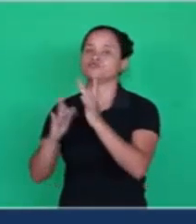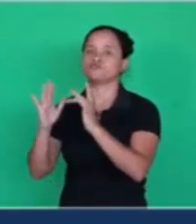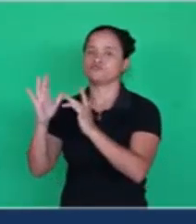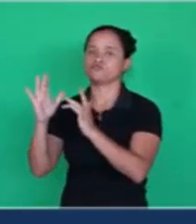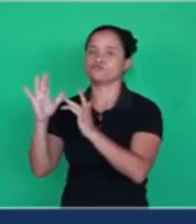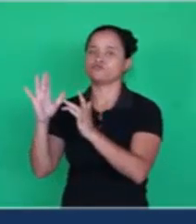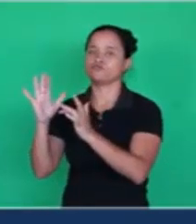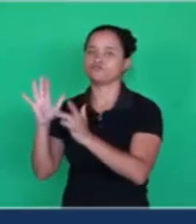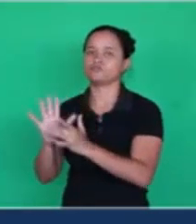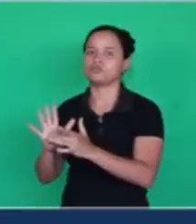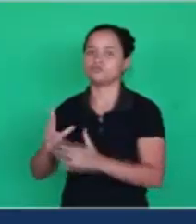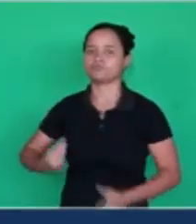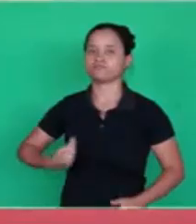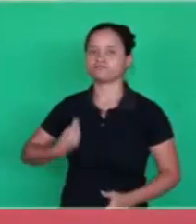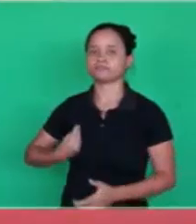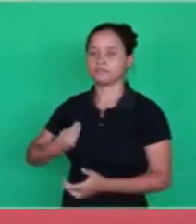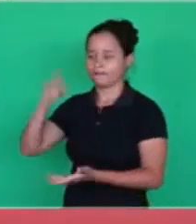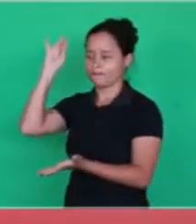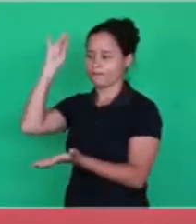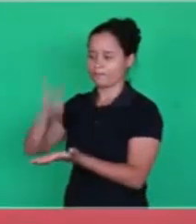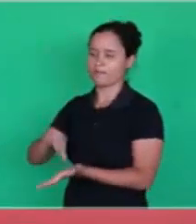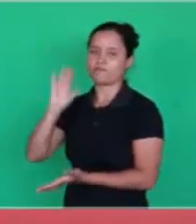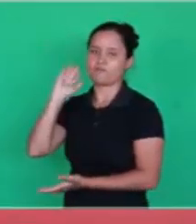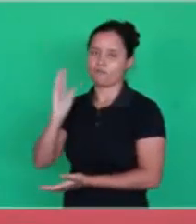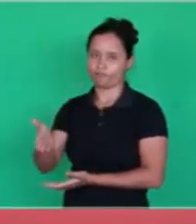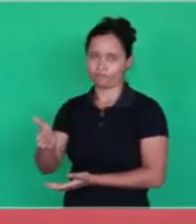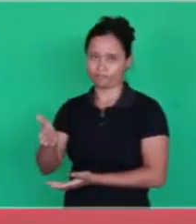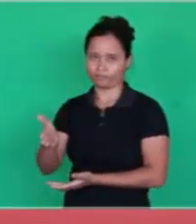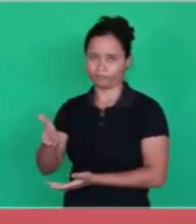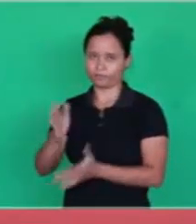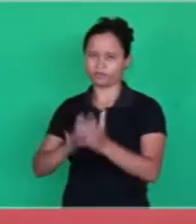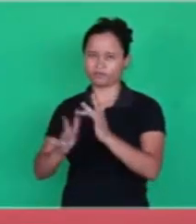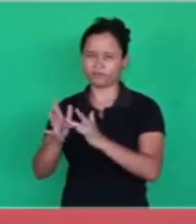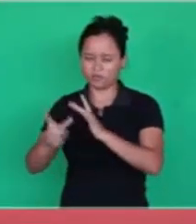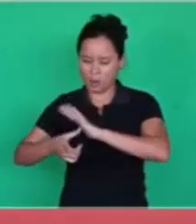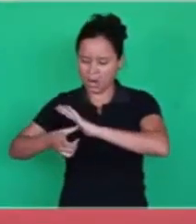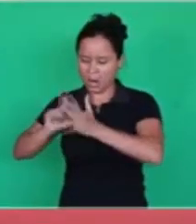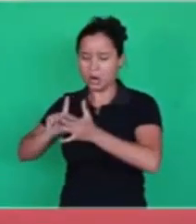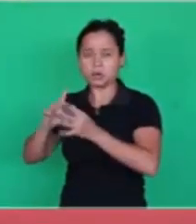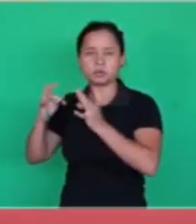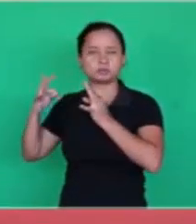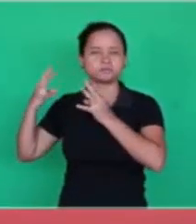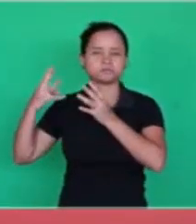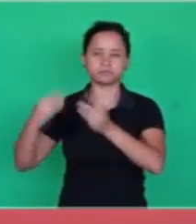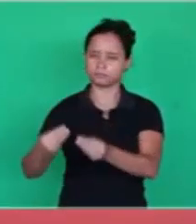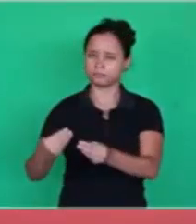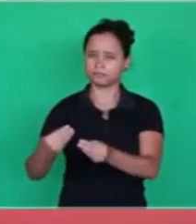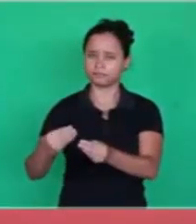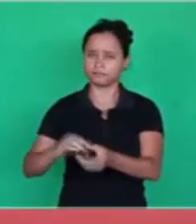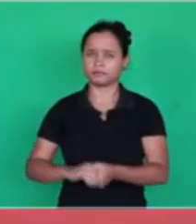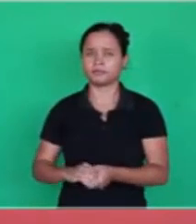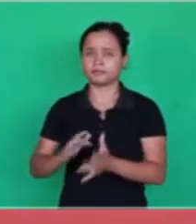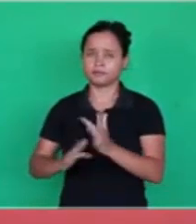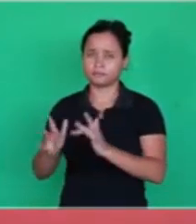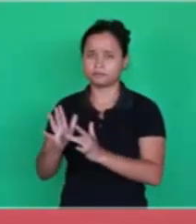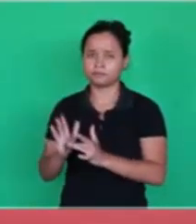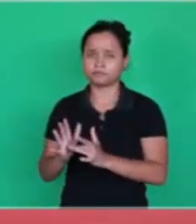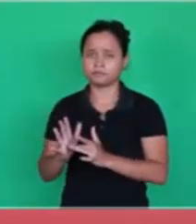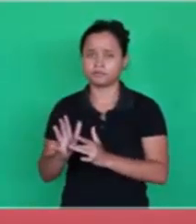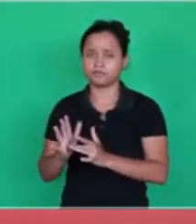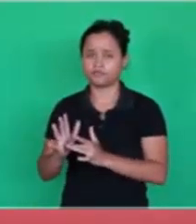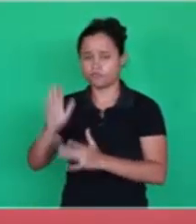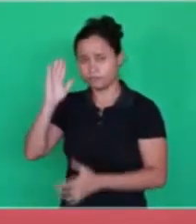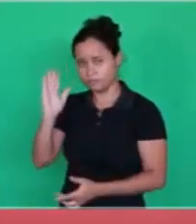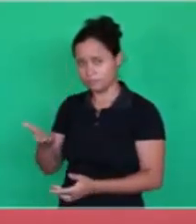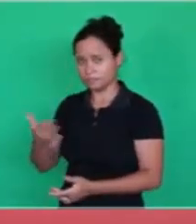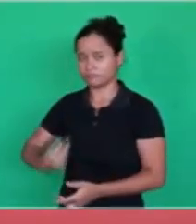Jesus already existed. Do you understand? He is before everything. Jesus existed